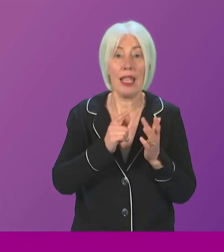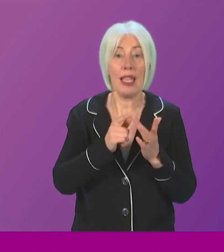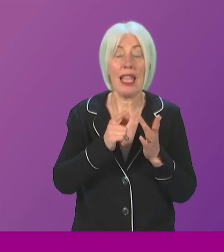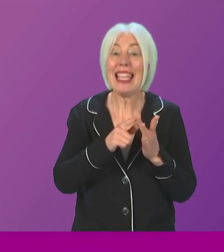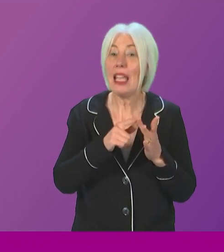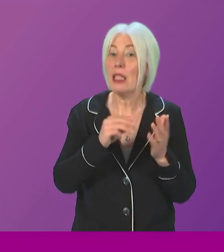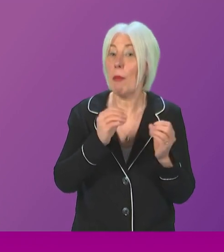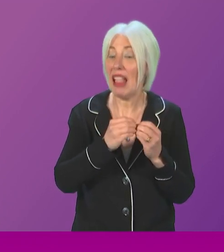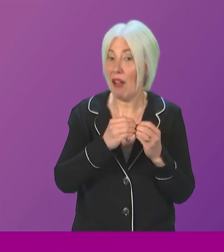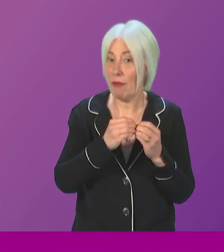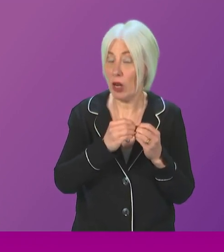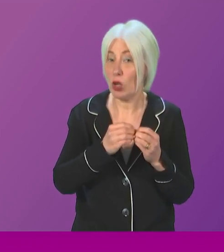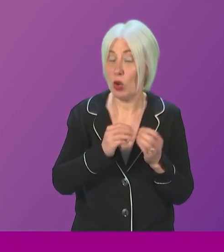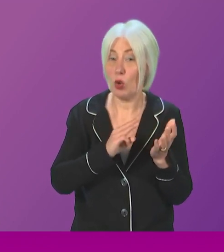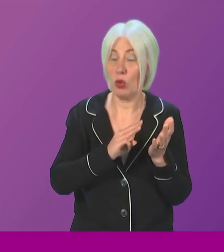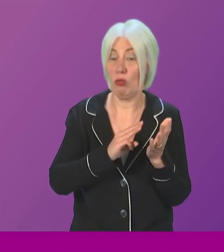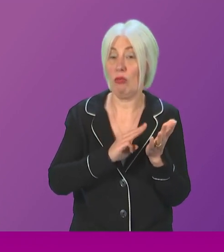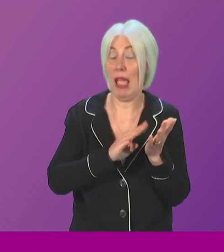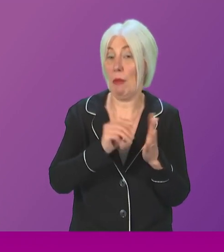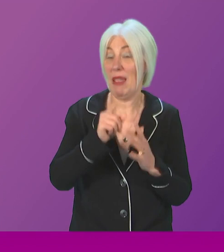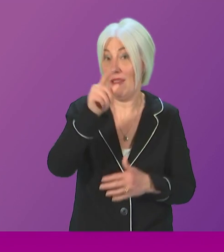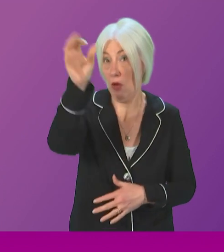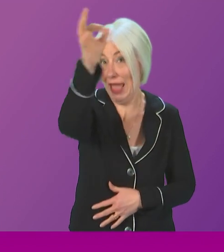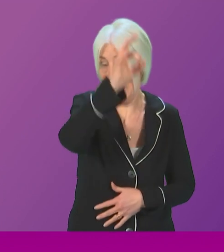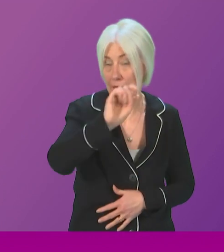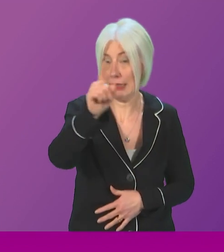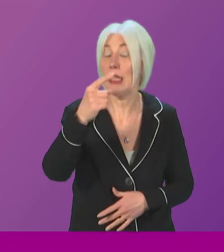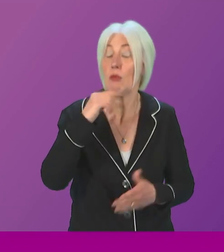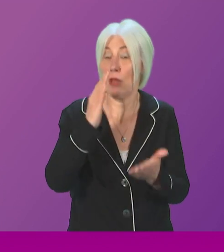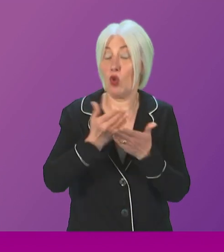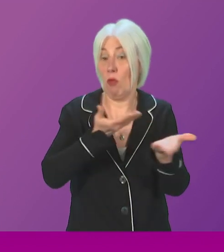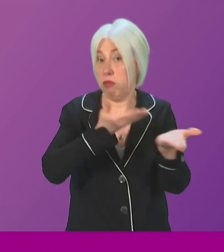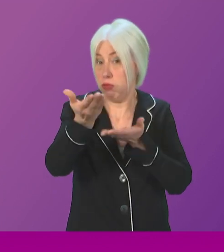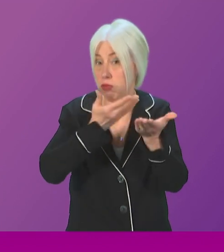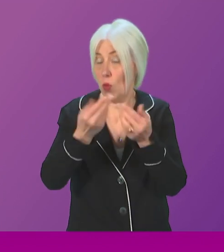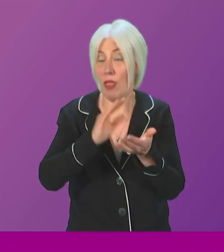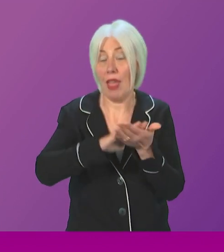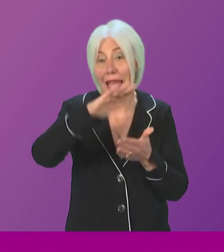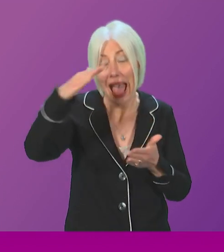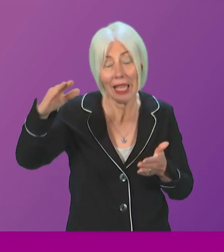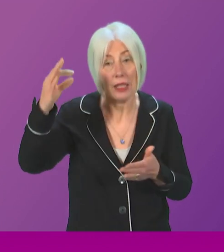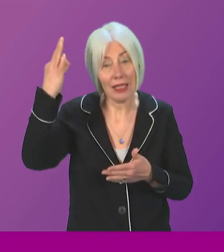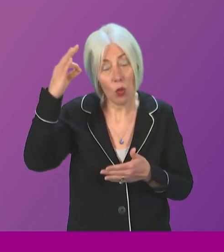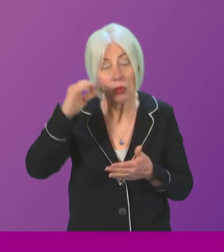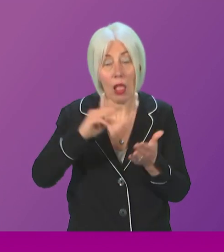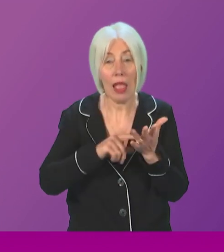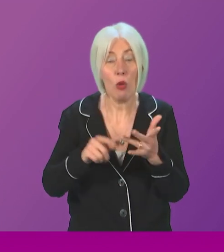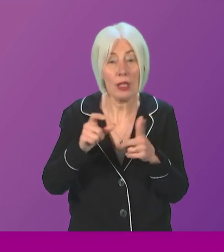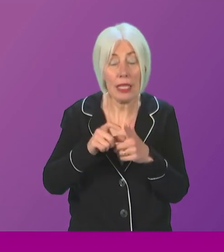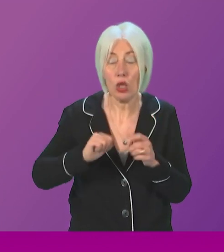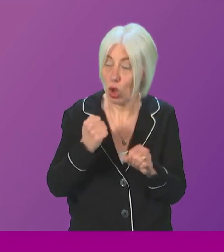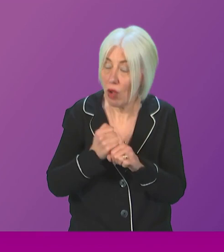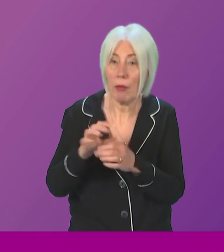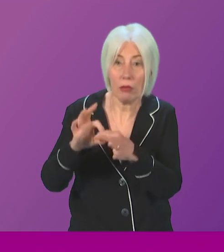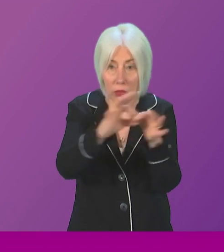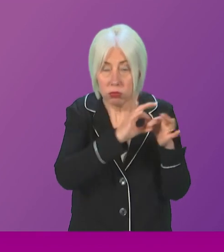the MP for Ross Sky and Lokaber, who has helped to ensure that facilitation between Highland Council, between the MOD, uh, and the Scottish Government. So,